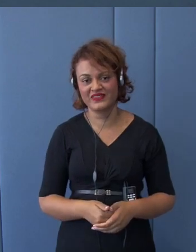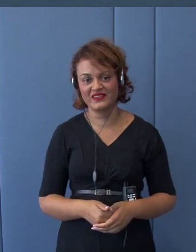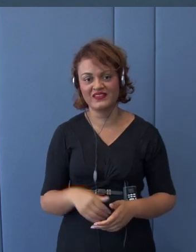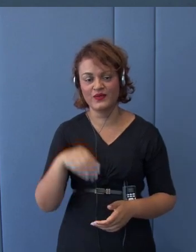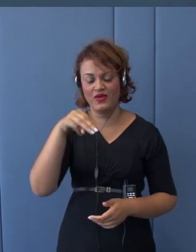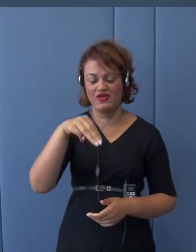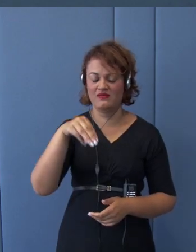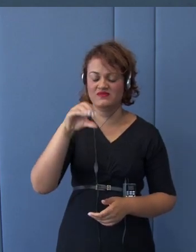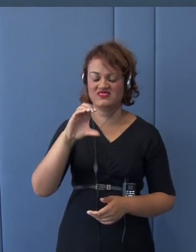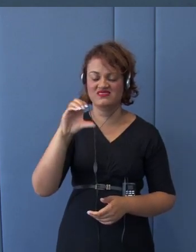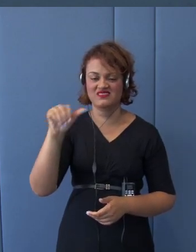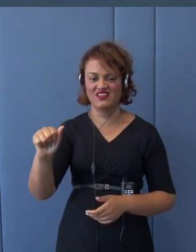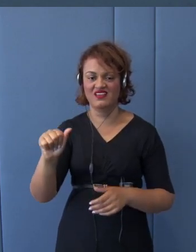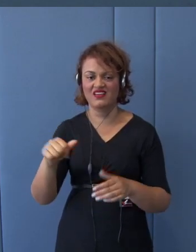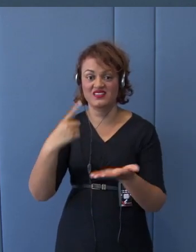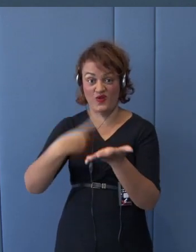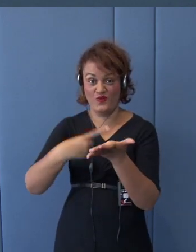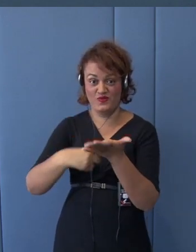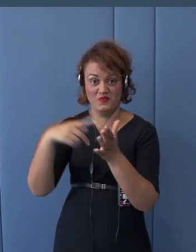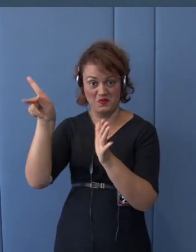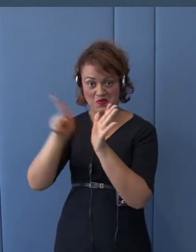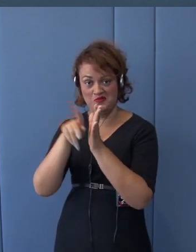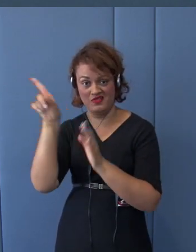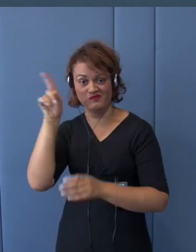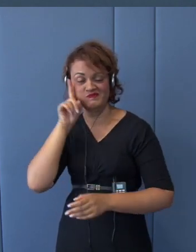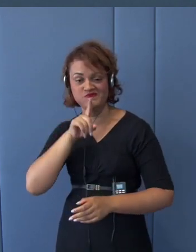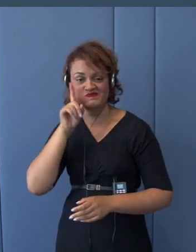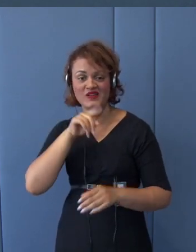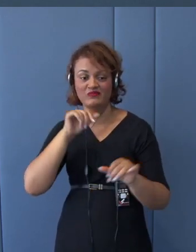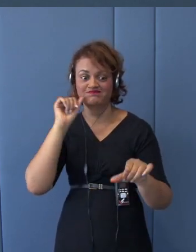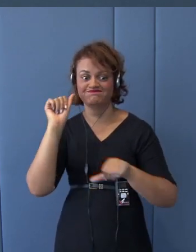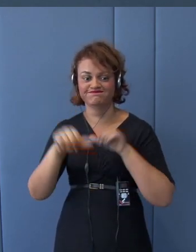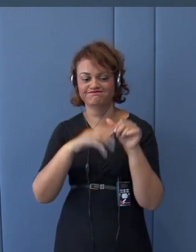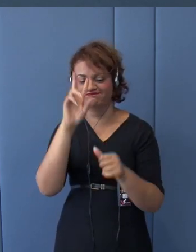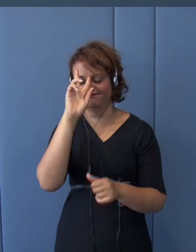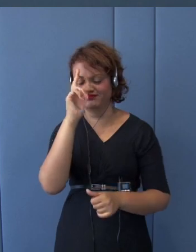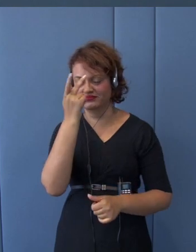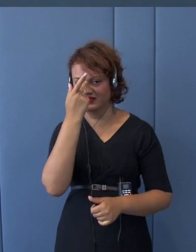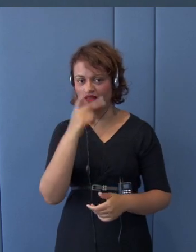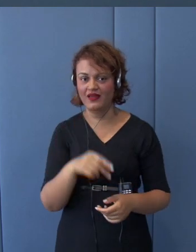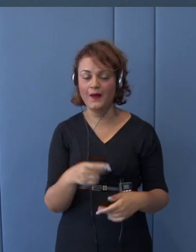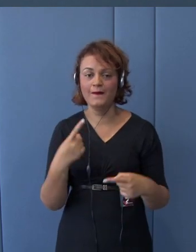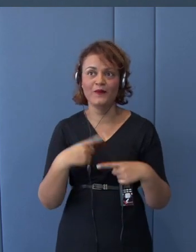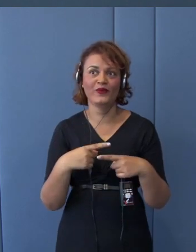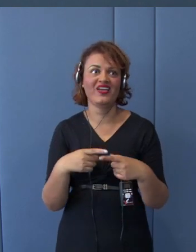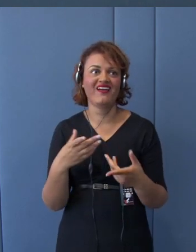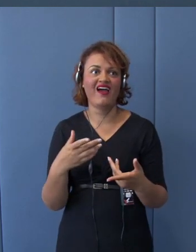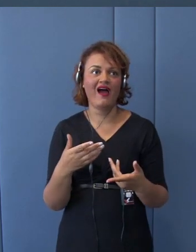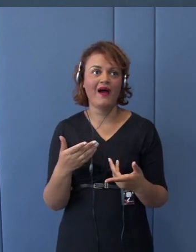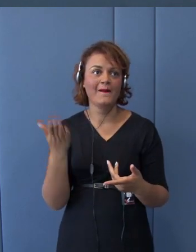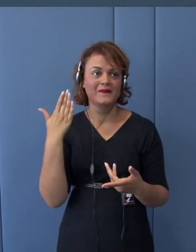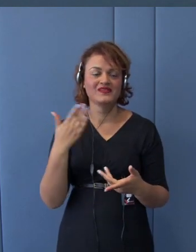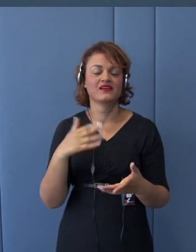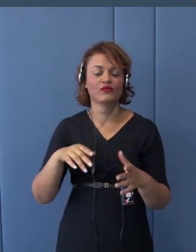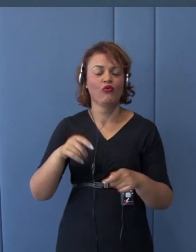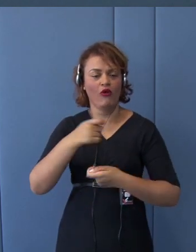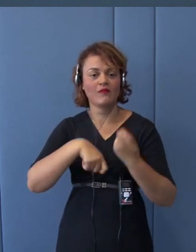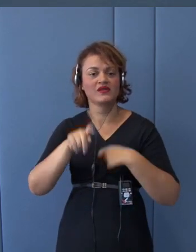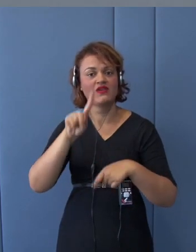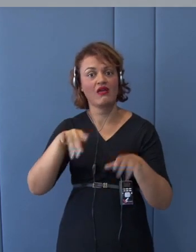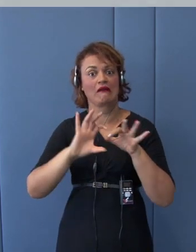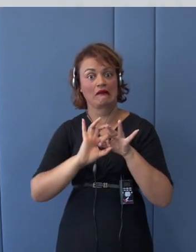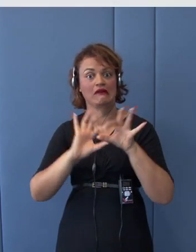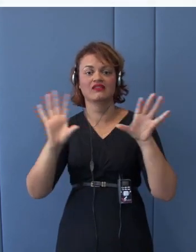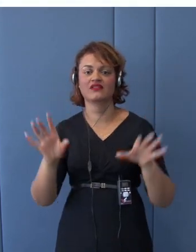USMCA is not really free trade agreement, but it's rather managed trade agreement. So,